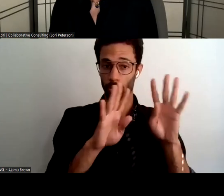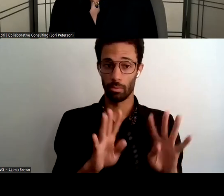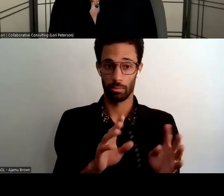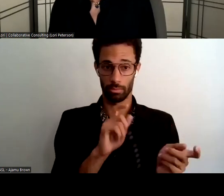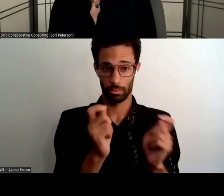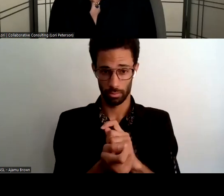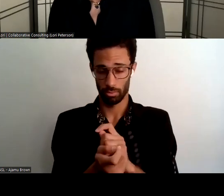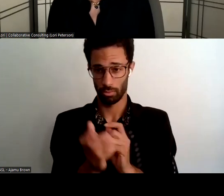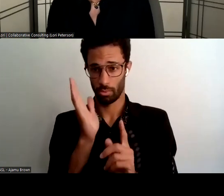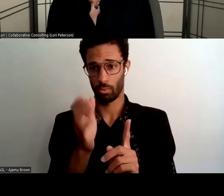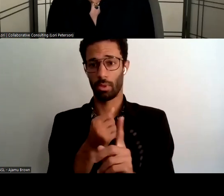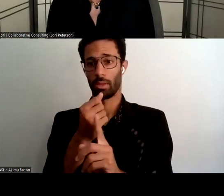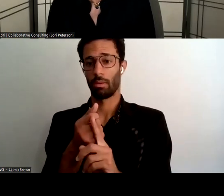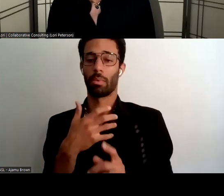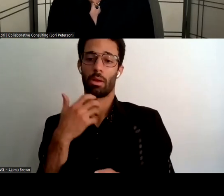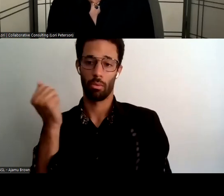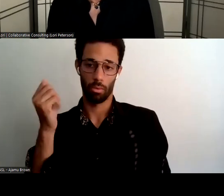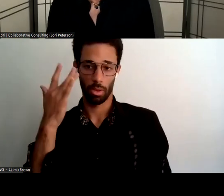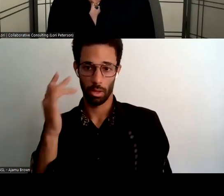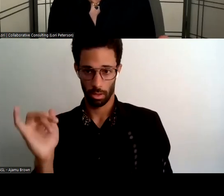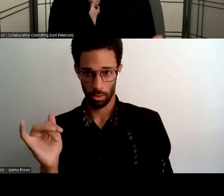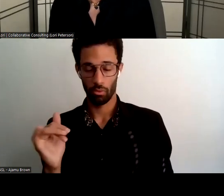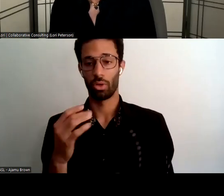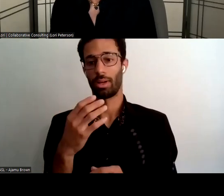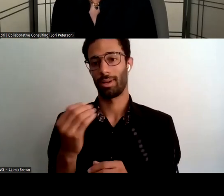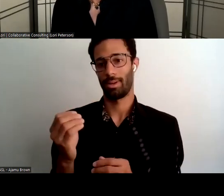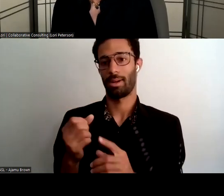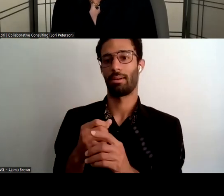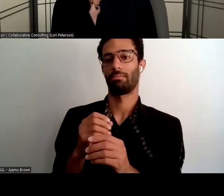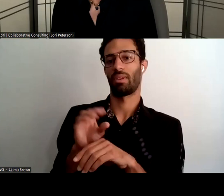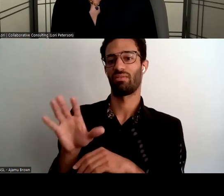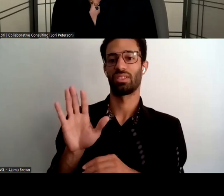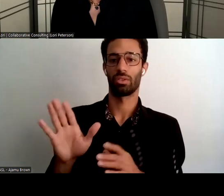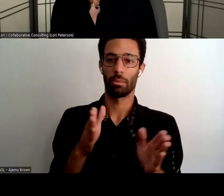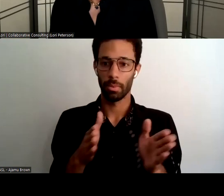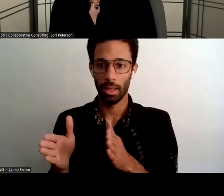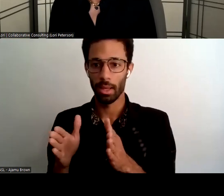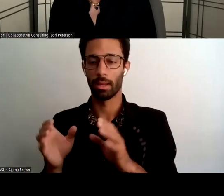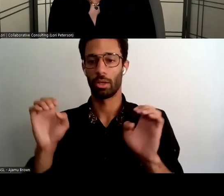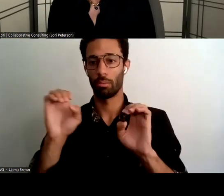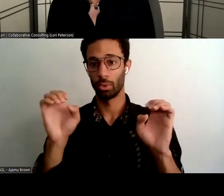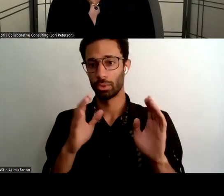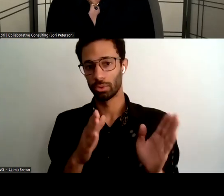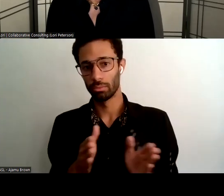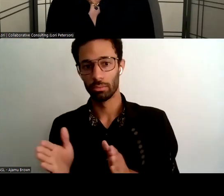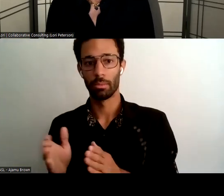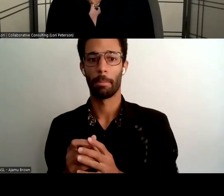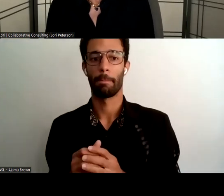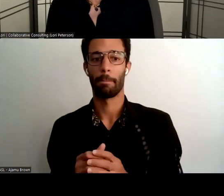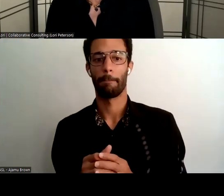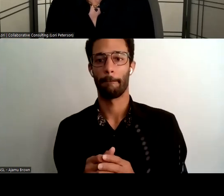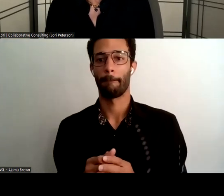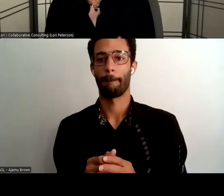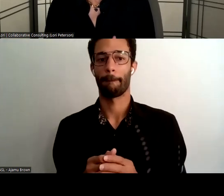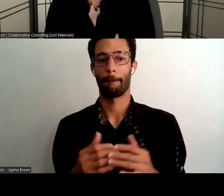a bit about what that meant for them as they're planning around emergency preparedness um and then